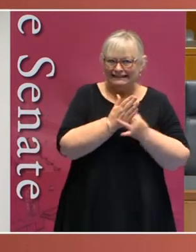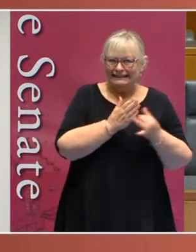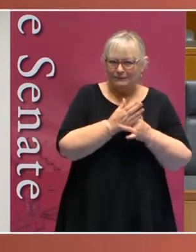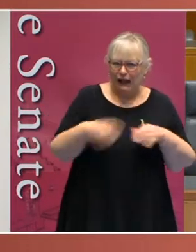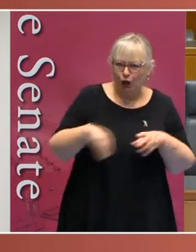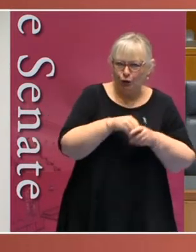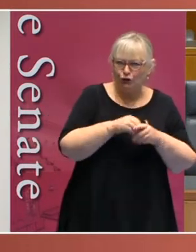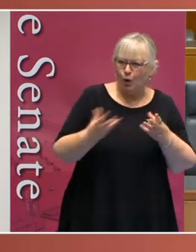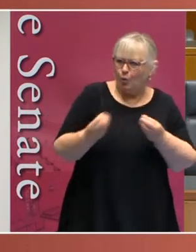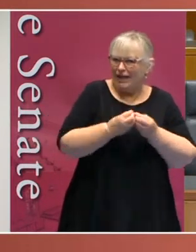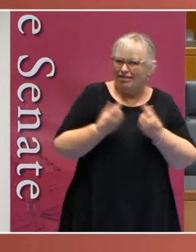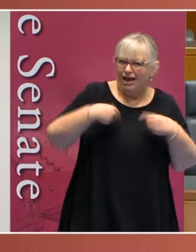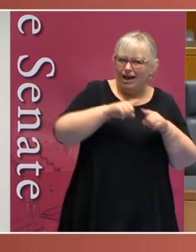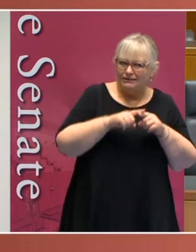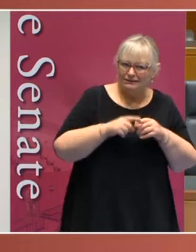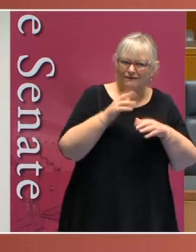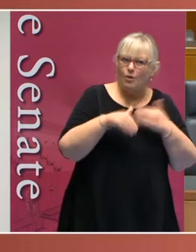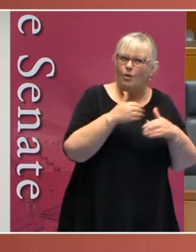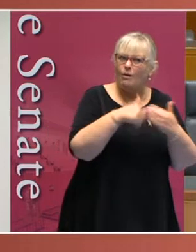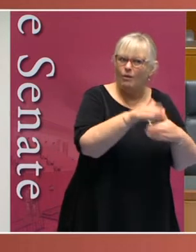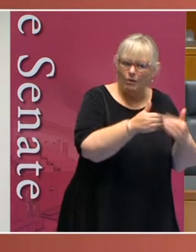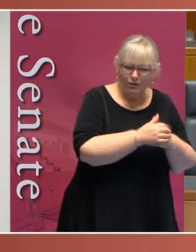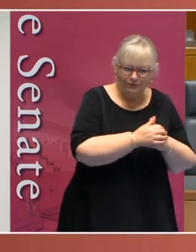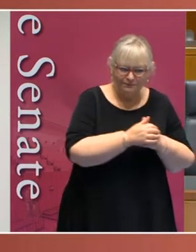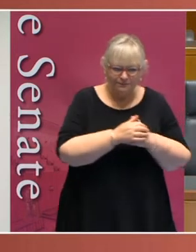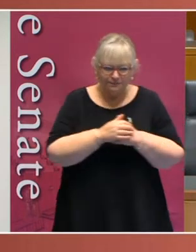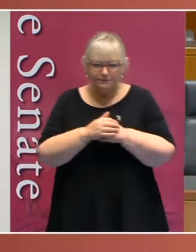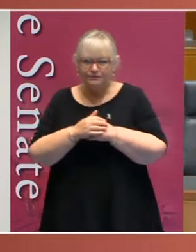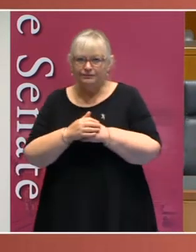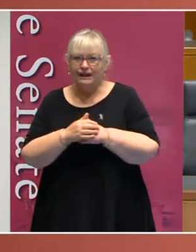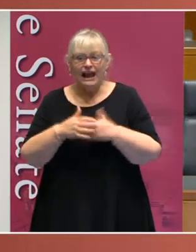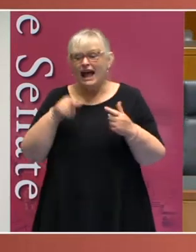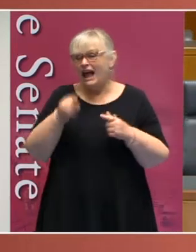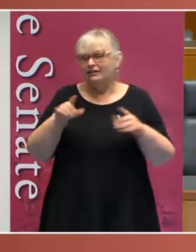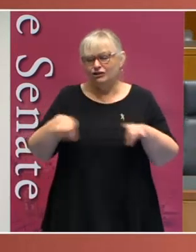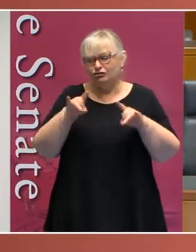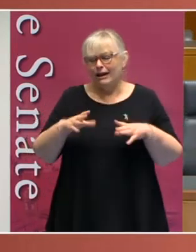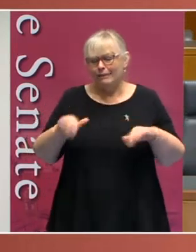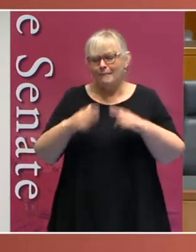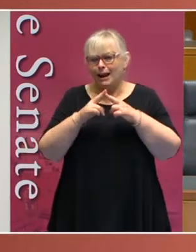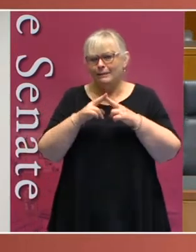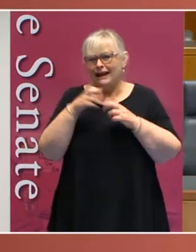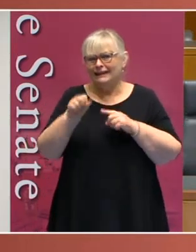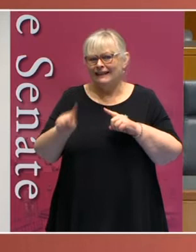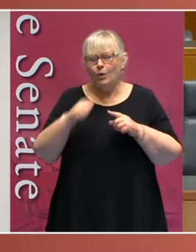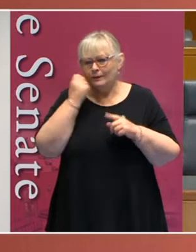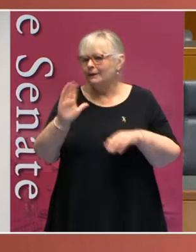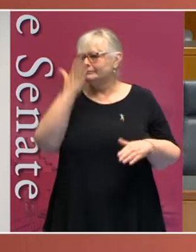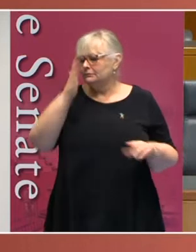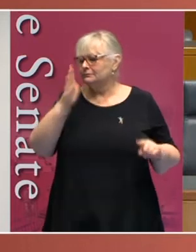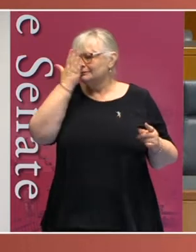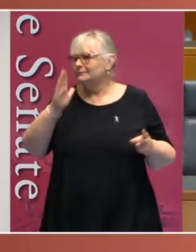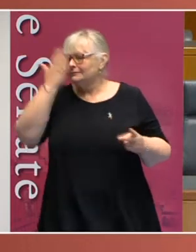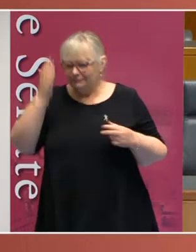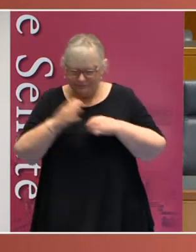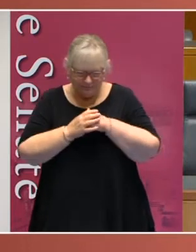inclusion for all that is constantly before the Australian Parliament. A really good example